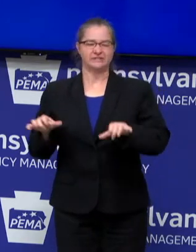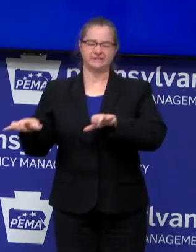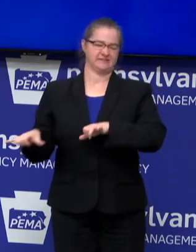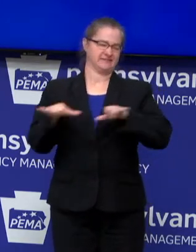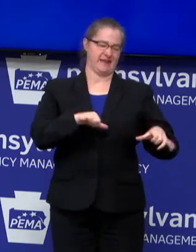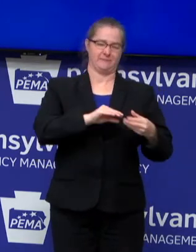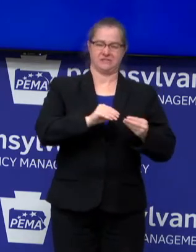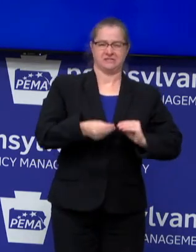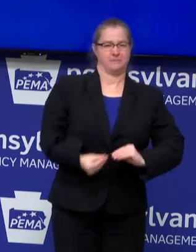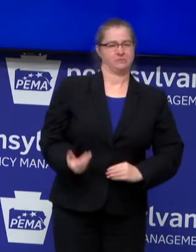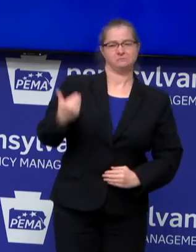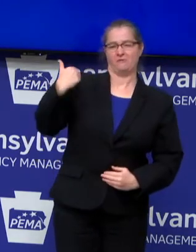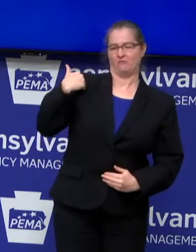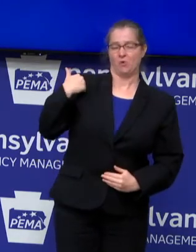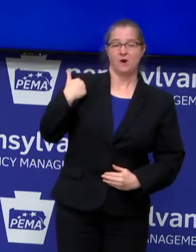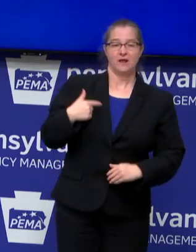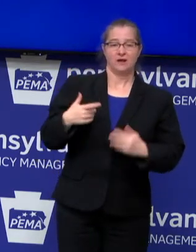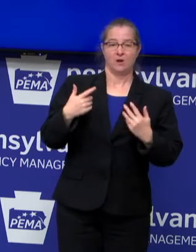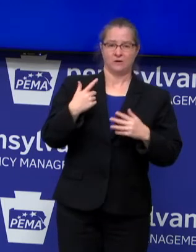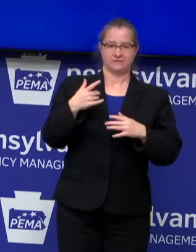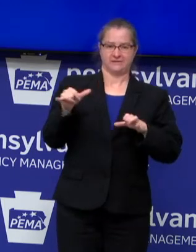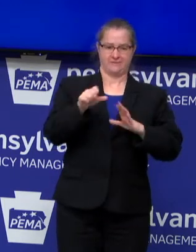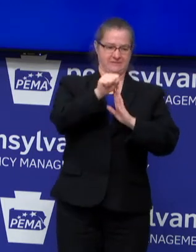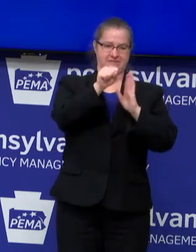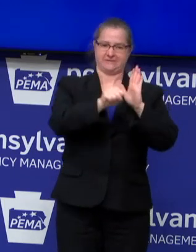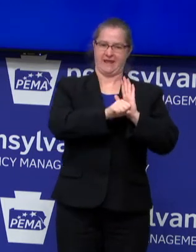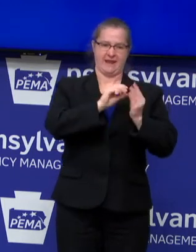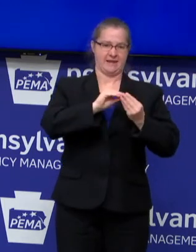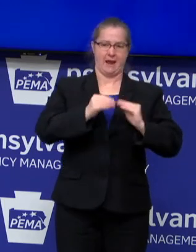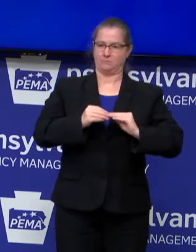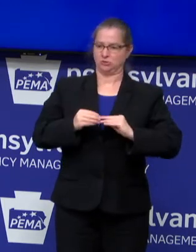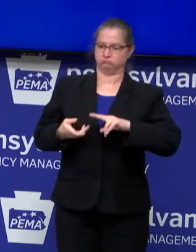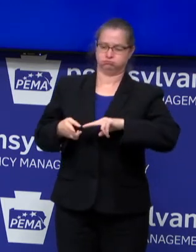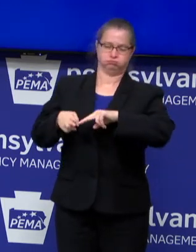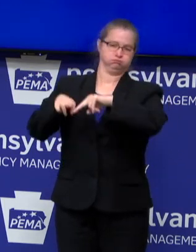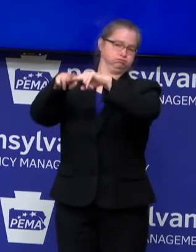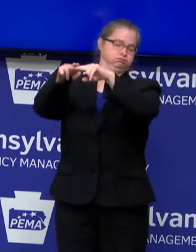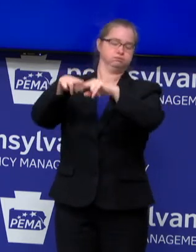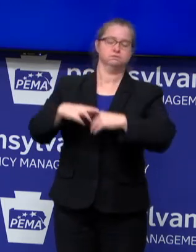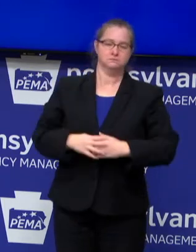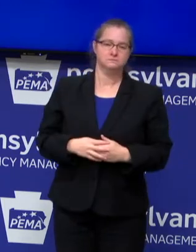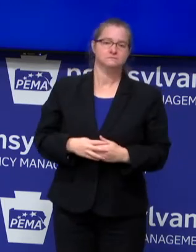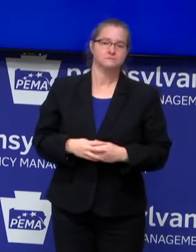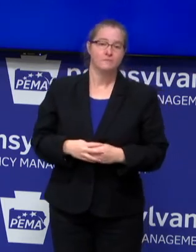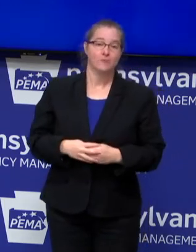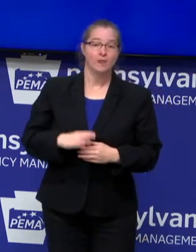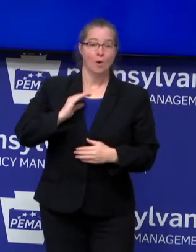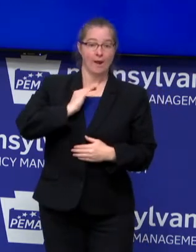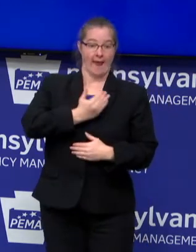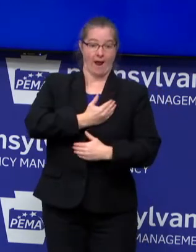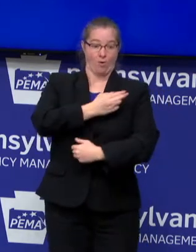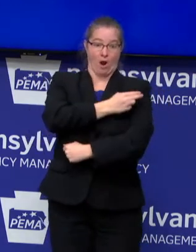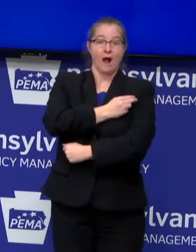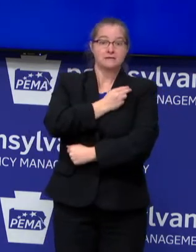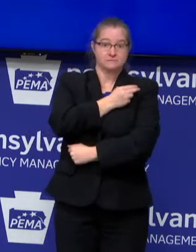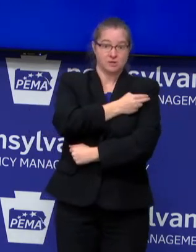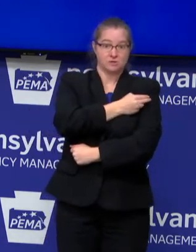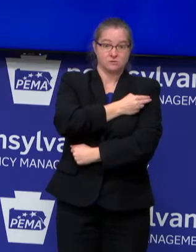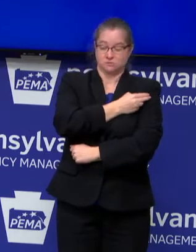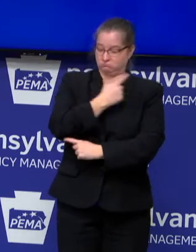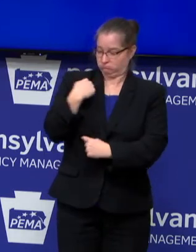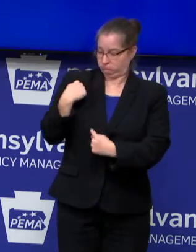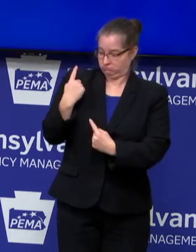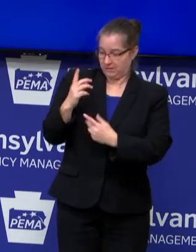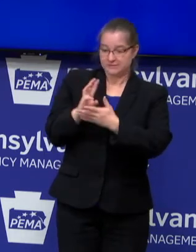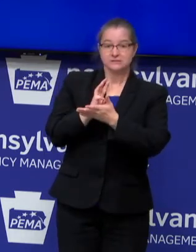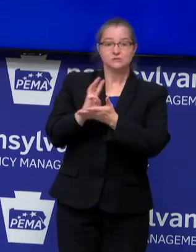earlier that the state is experiencing throughout its territory. So, in our hospitals, over the last